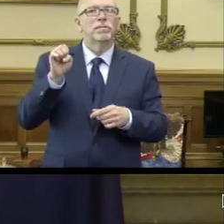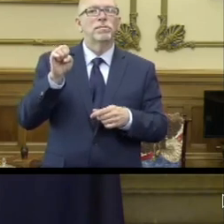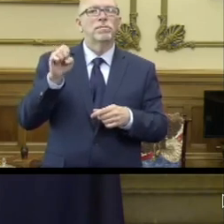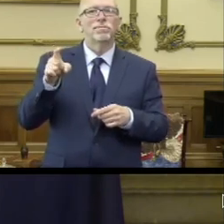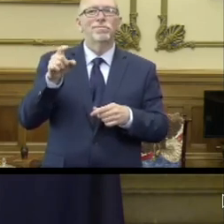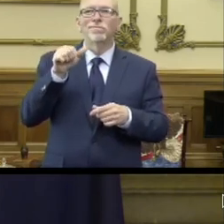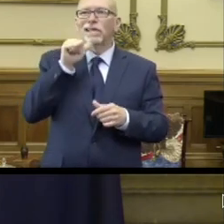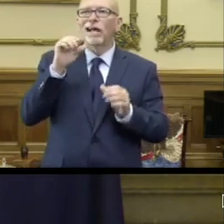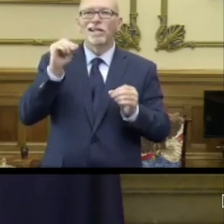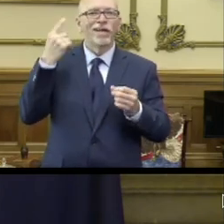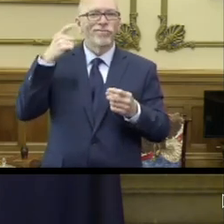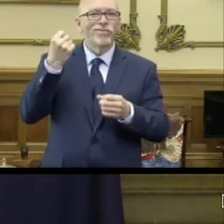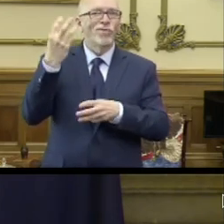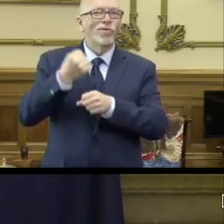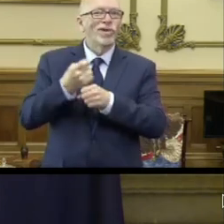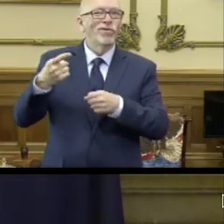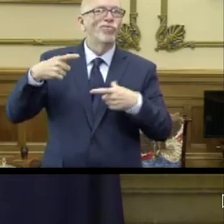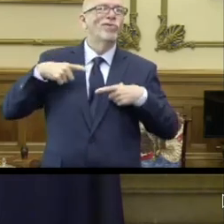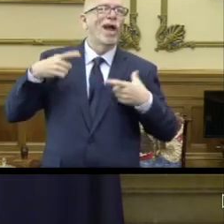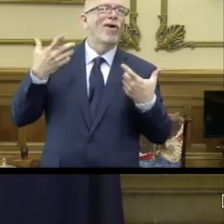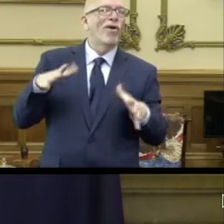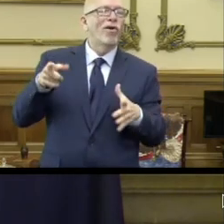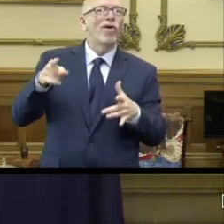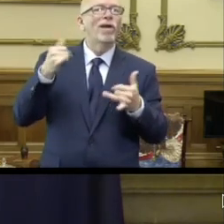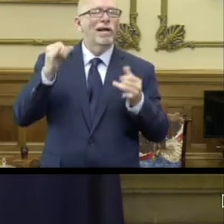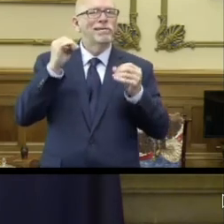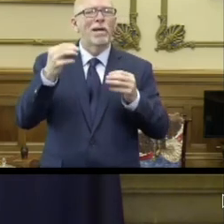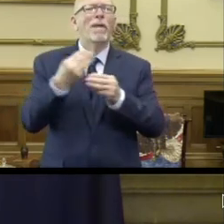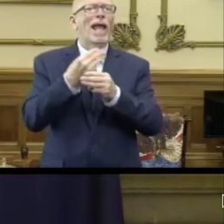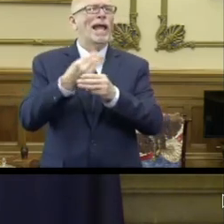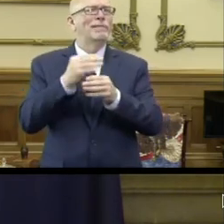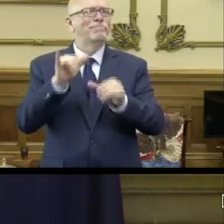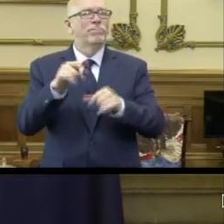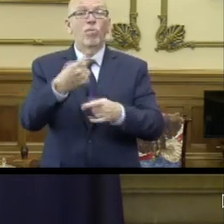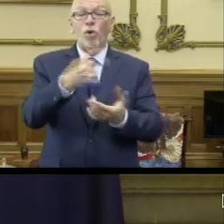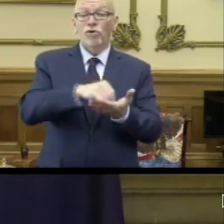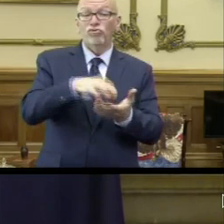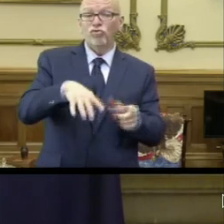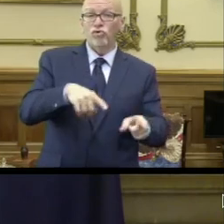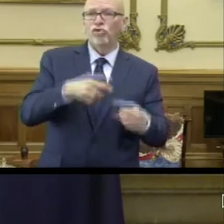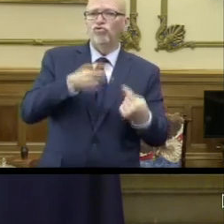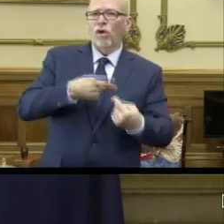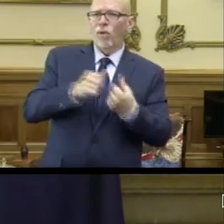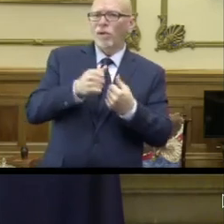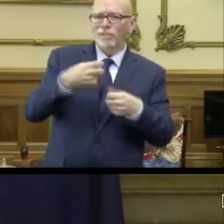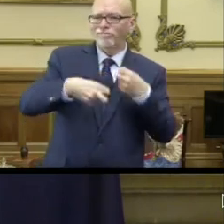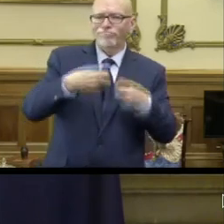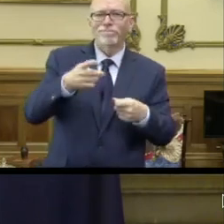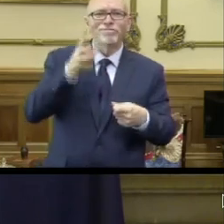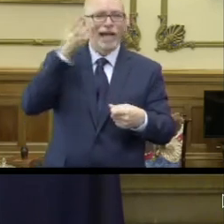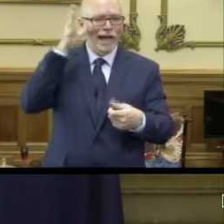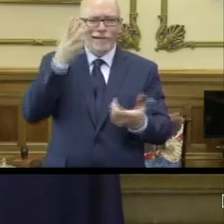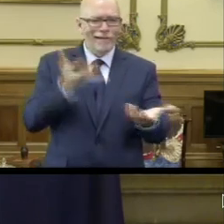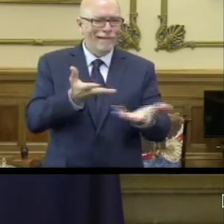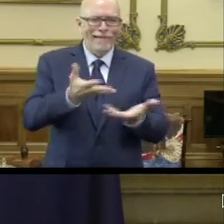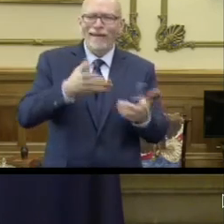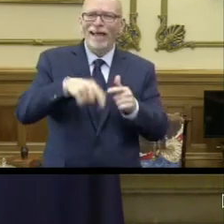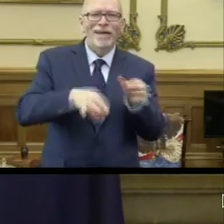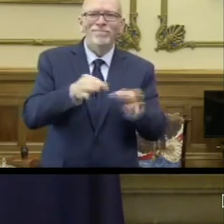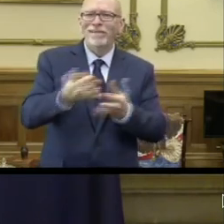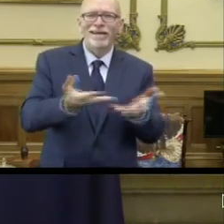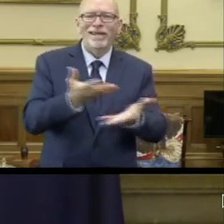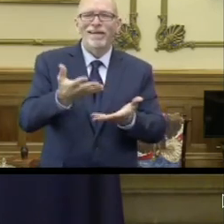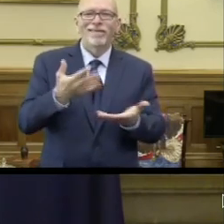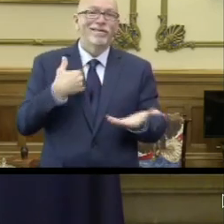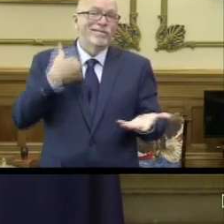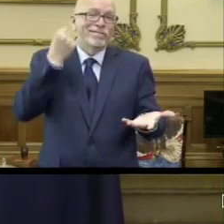math in years, so we've come to learn. But the student was struggling with a particular problem and the parent was struggling with that particular problem, as we can